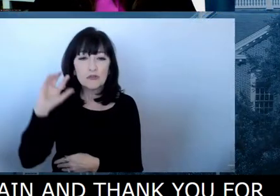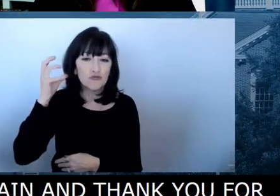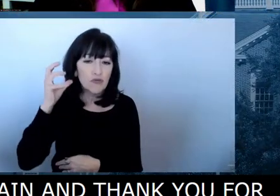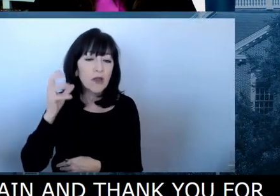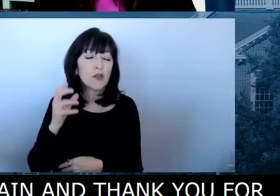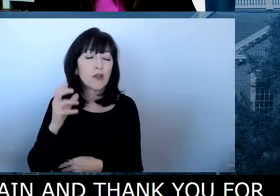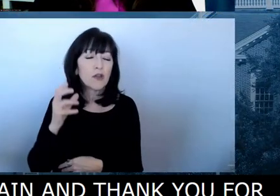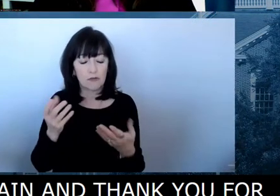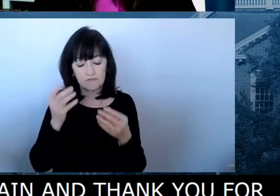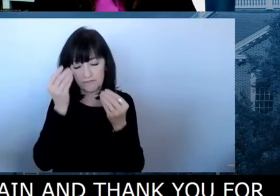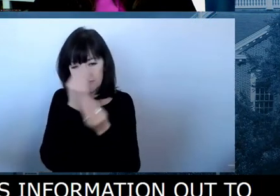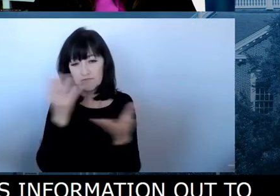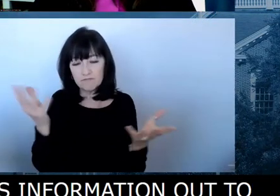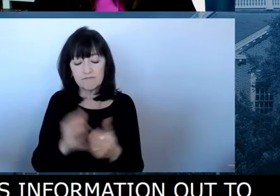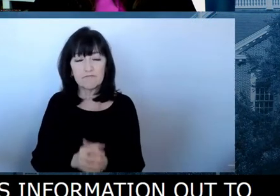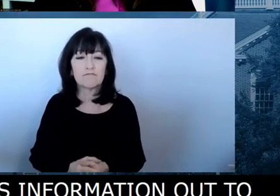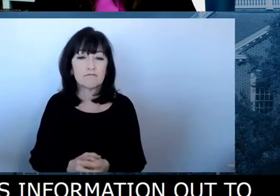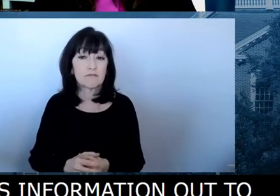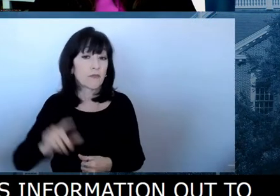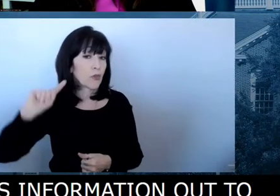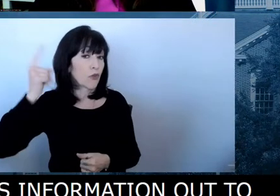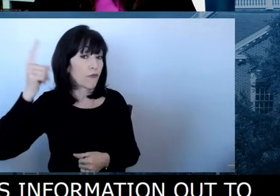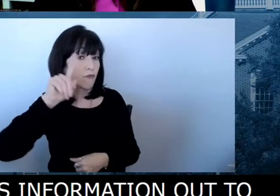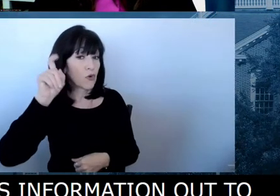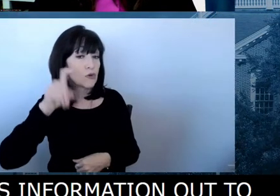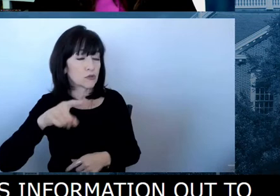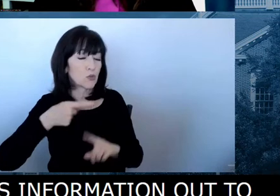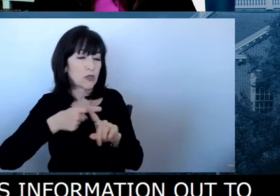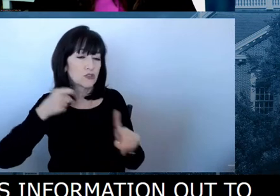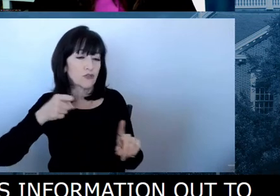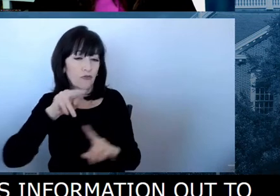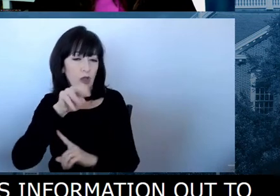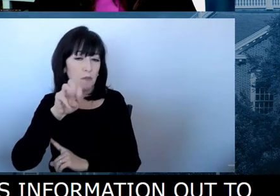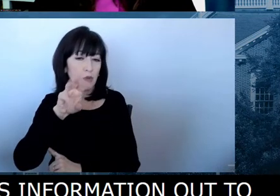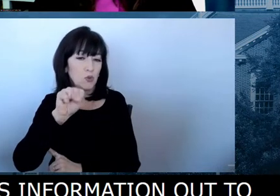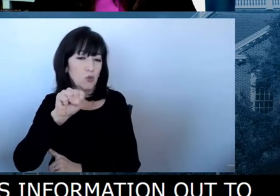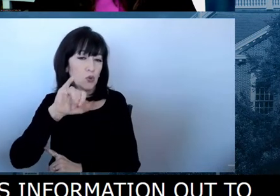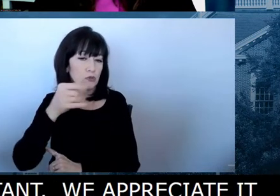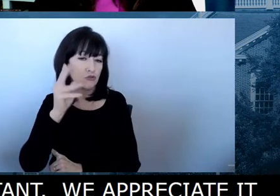All right, governor. The first question is going to come from Meredith Newman of the news journal.